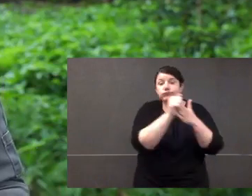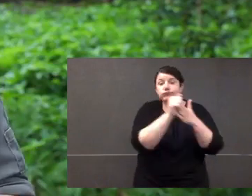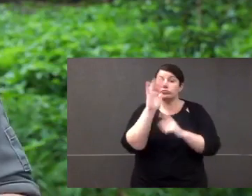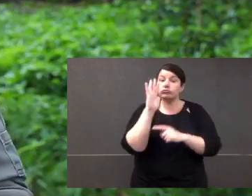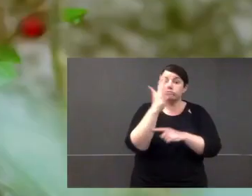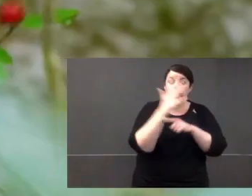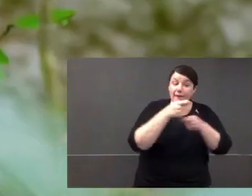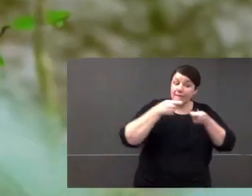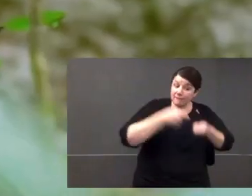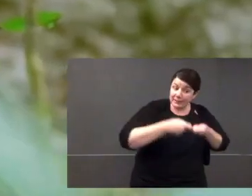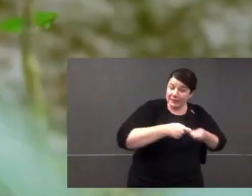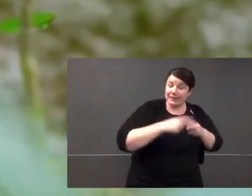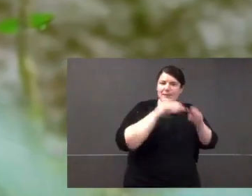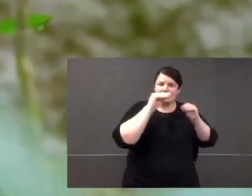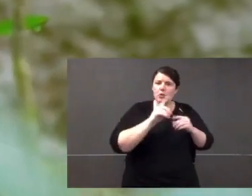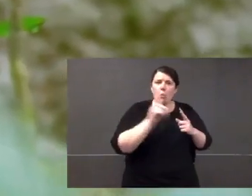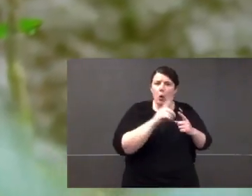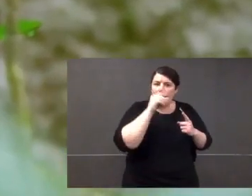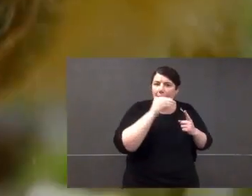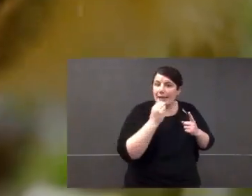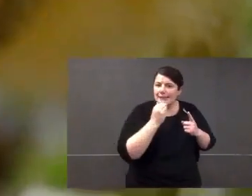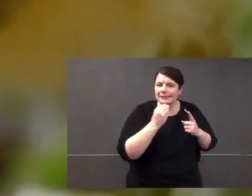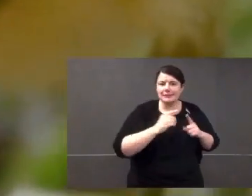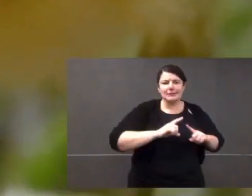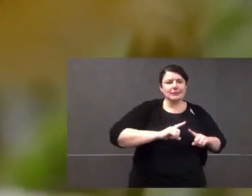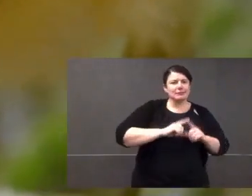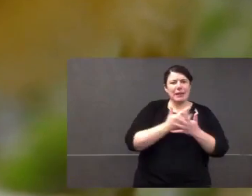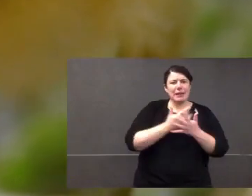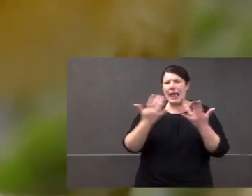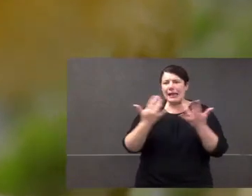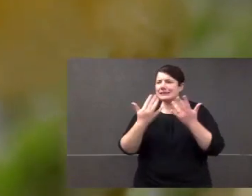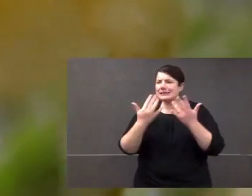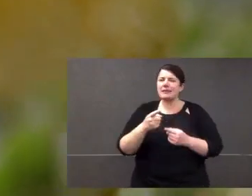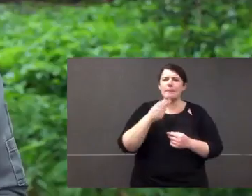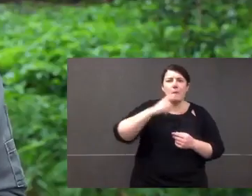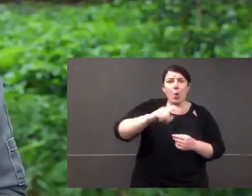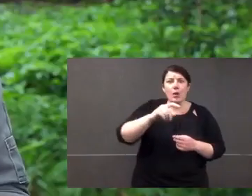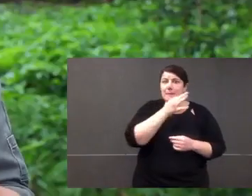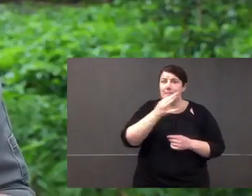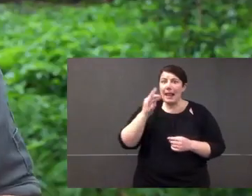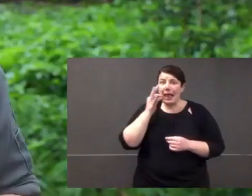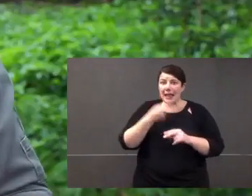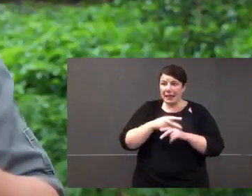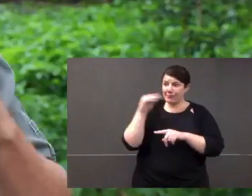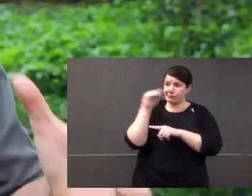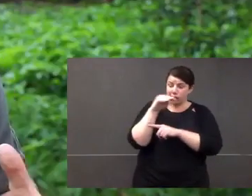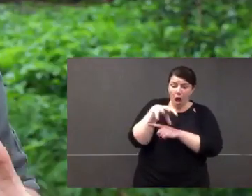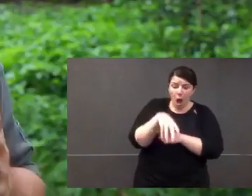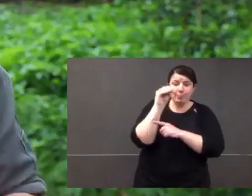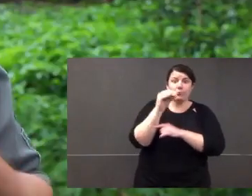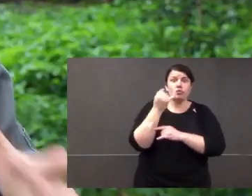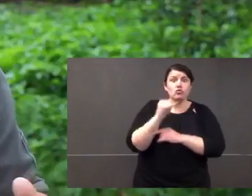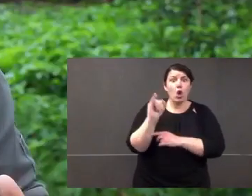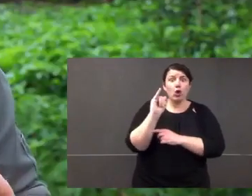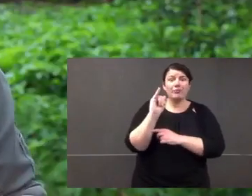system. He keeps them safe, he takes them through the forest and not only feeds them but he teaches them what to eat. There are so many poisonous plants